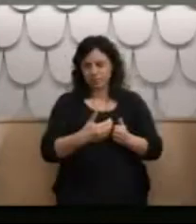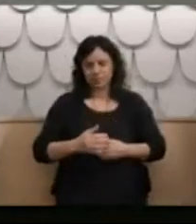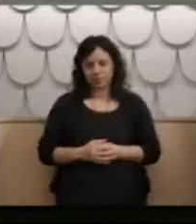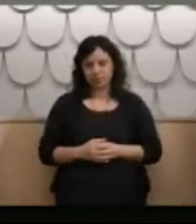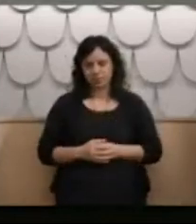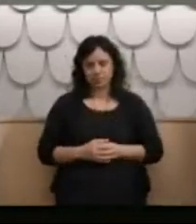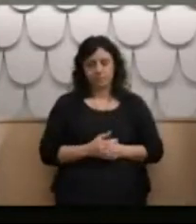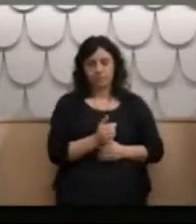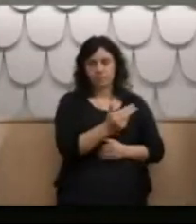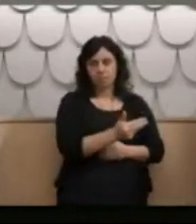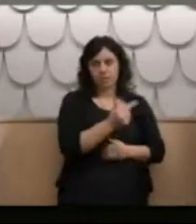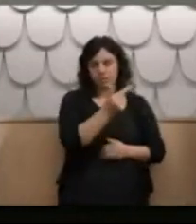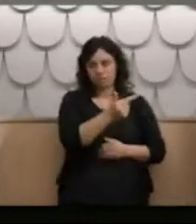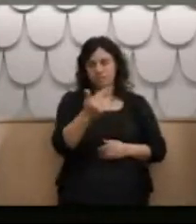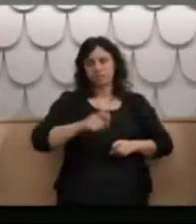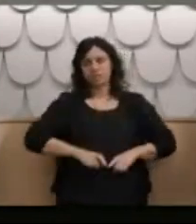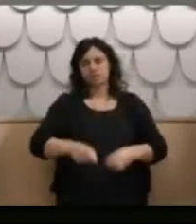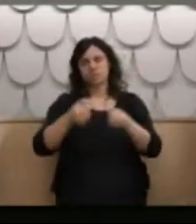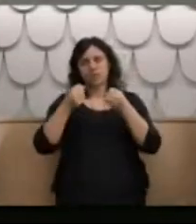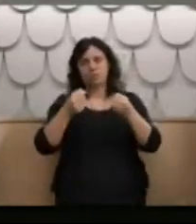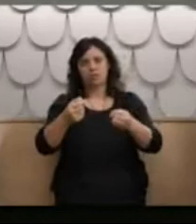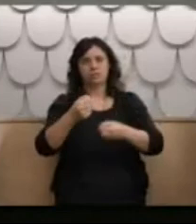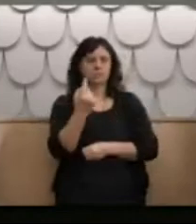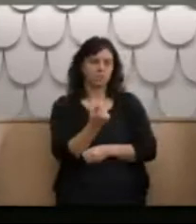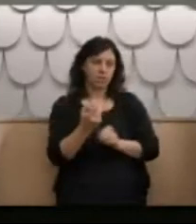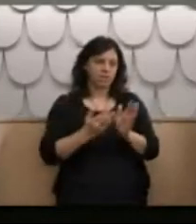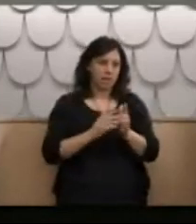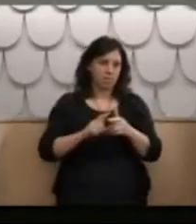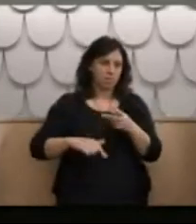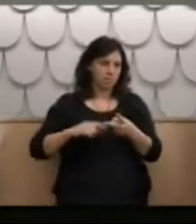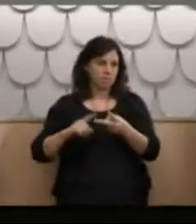In 77, I was in prison for 11 months at Borstall for driving more disqualified.